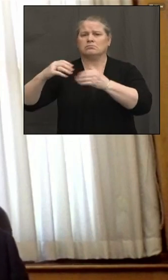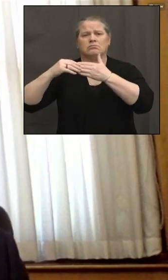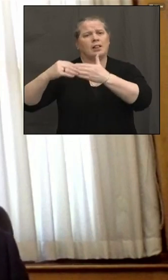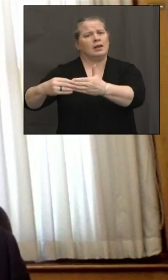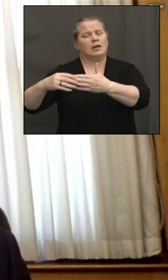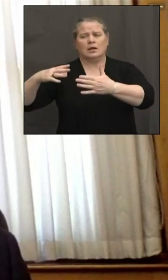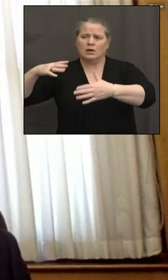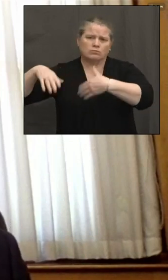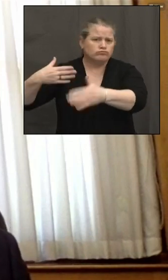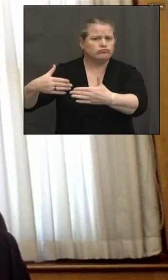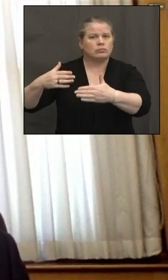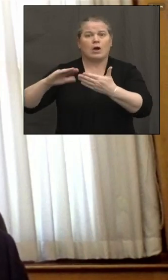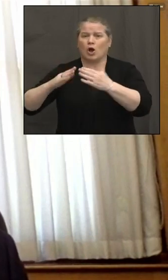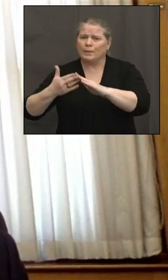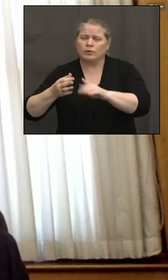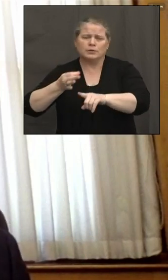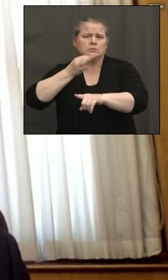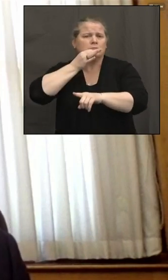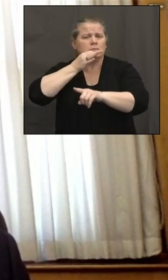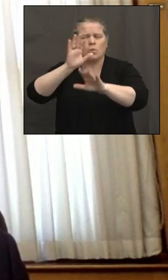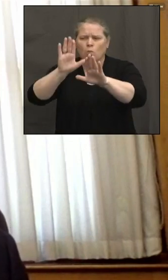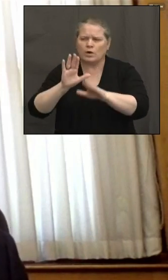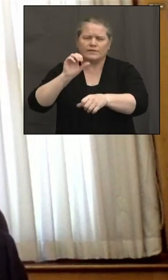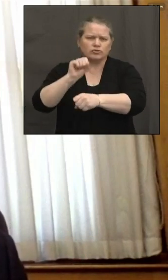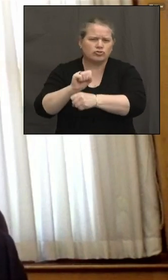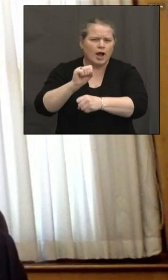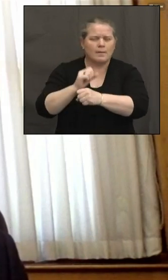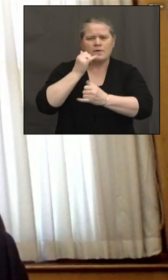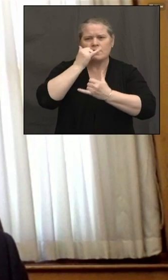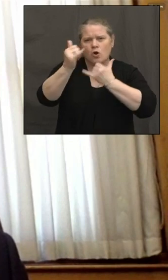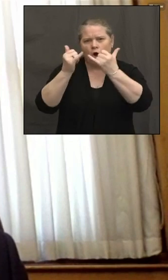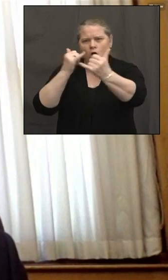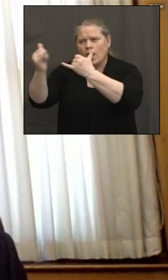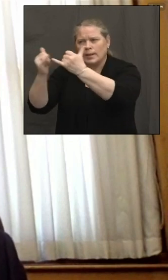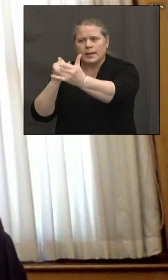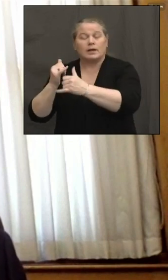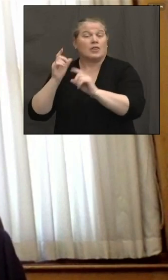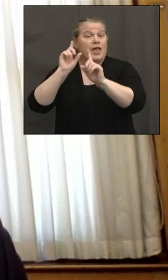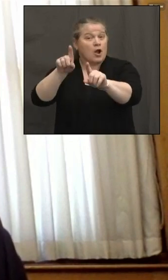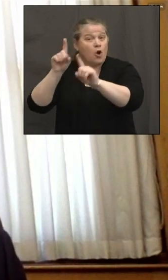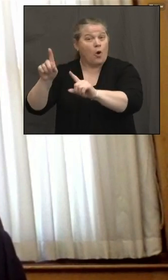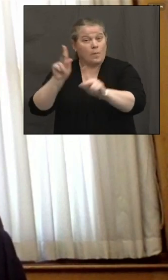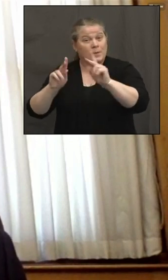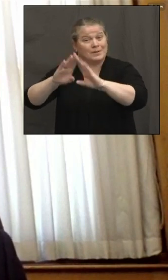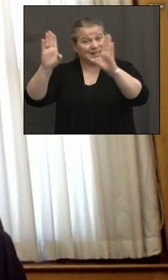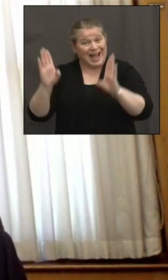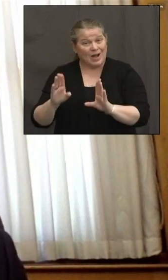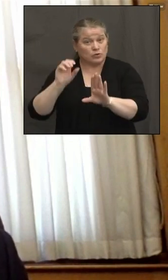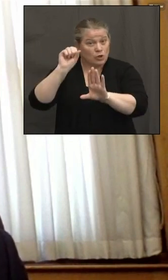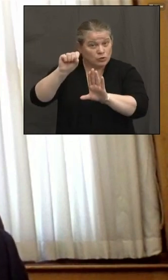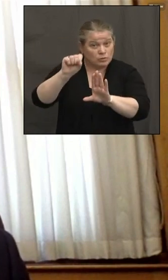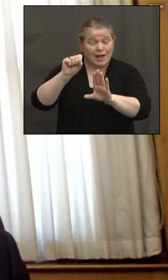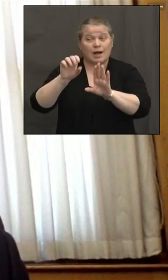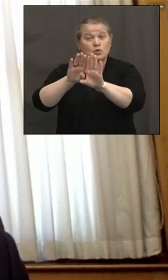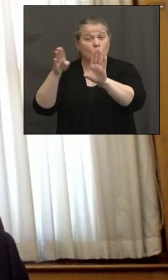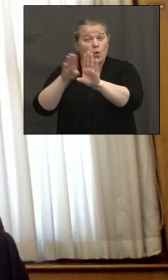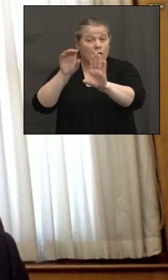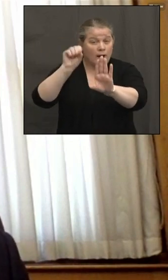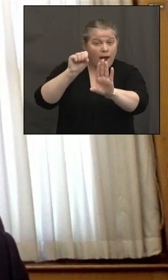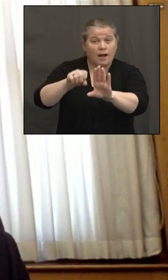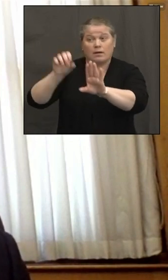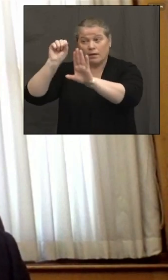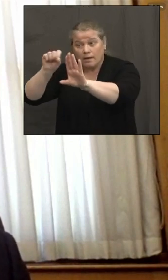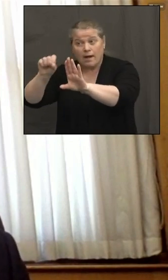job of doing outbound calling, doing walk-up clinics, doing door-to-door canvassing. And so we're going to be providing more resources